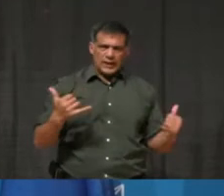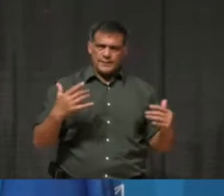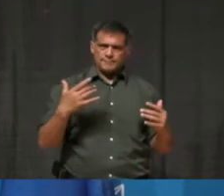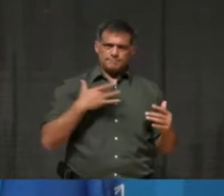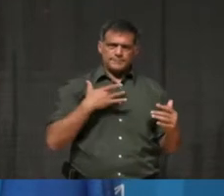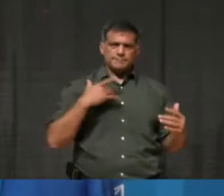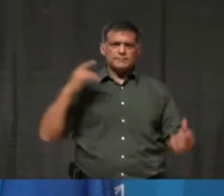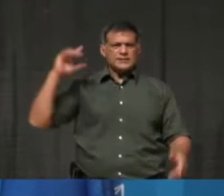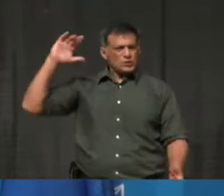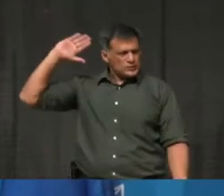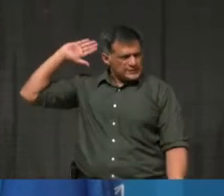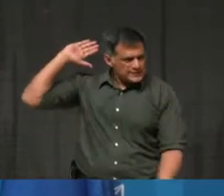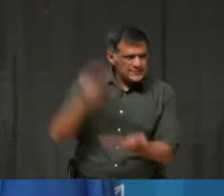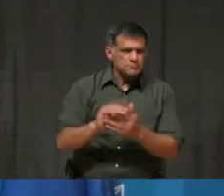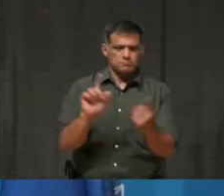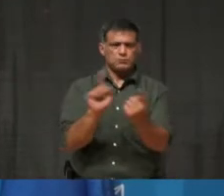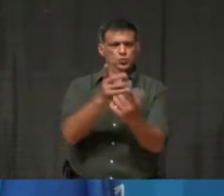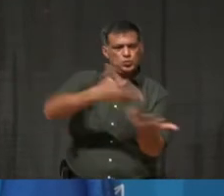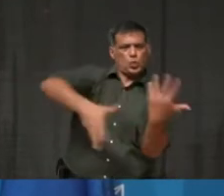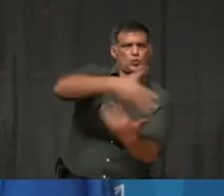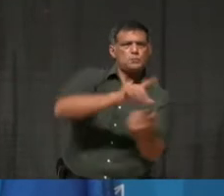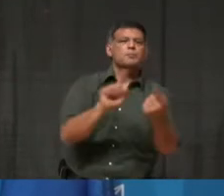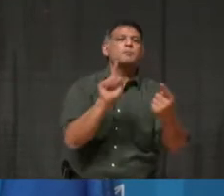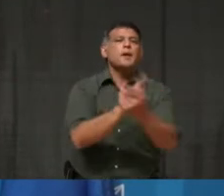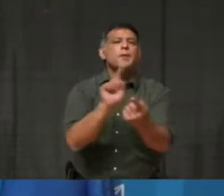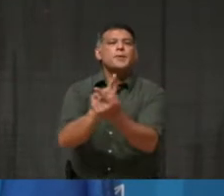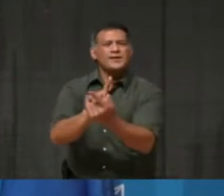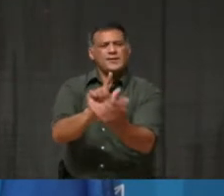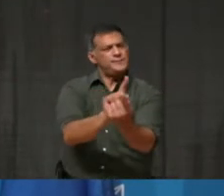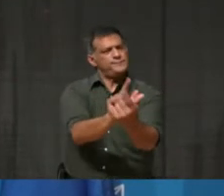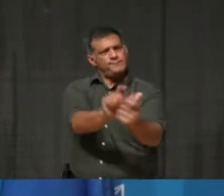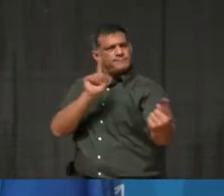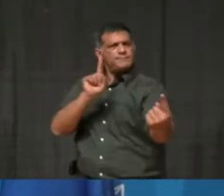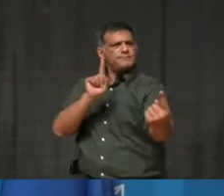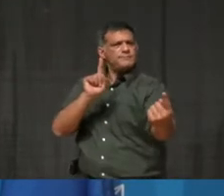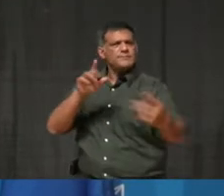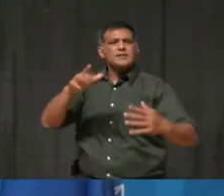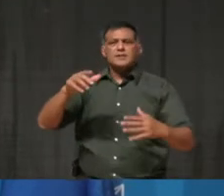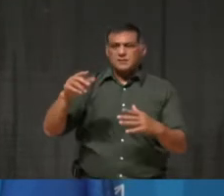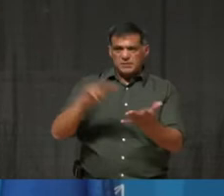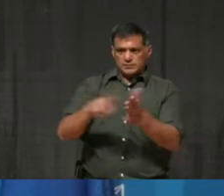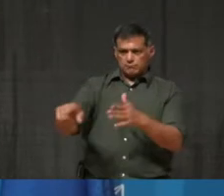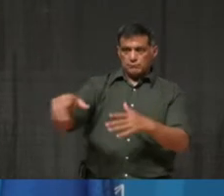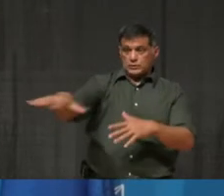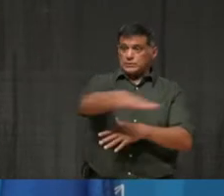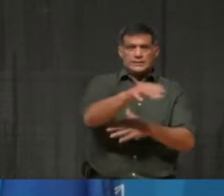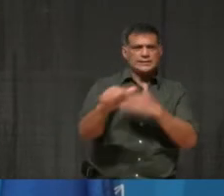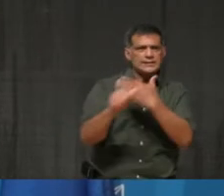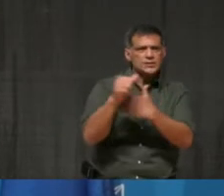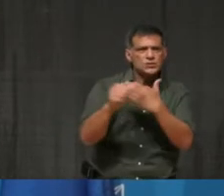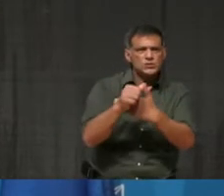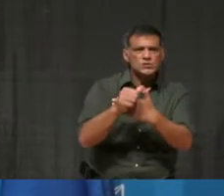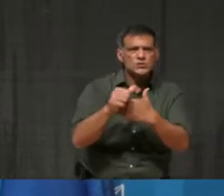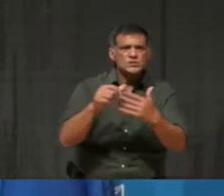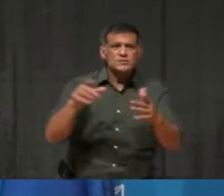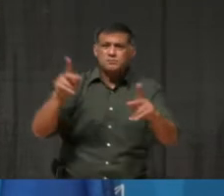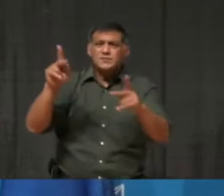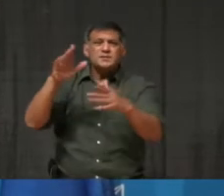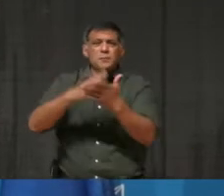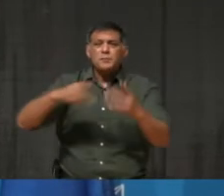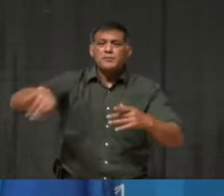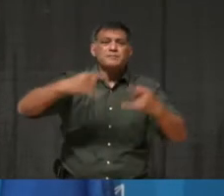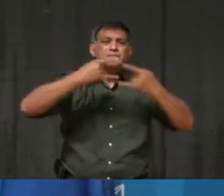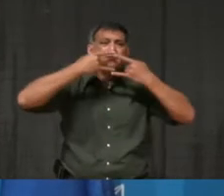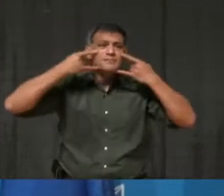especially in higher-risk settings where physical distancing and masking is a challenge to maintain consistently. We